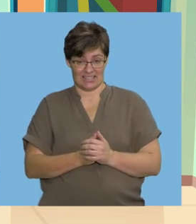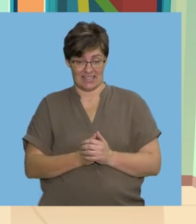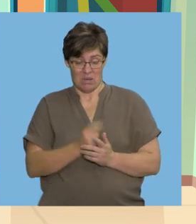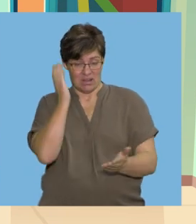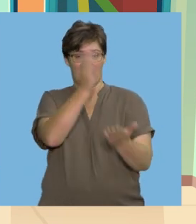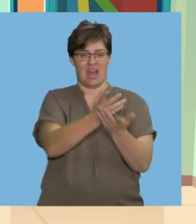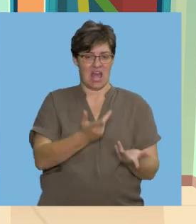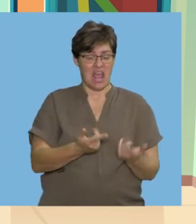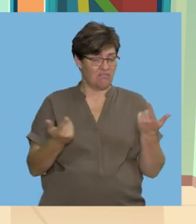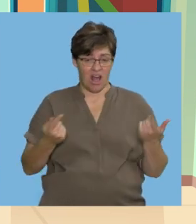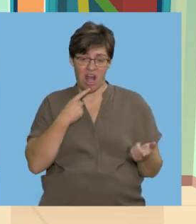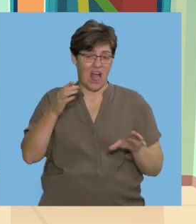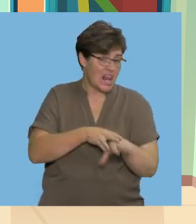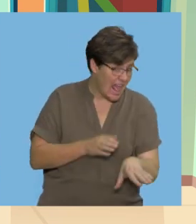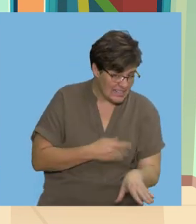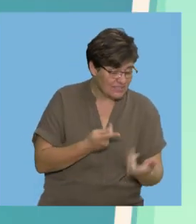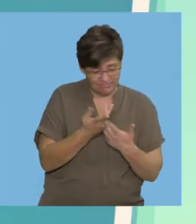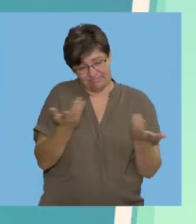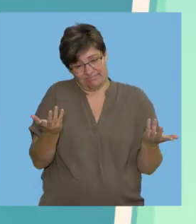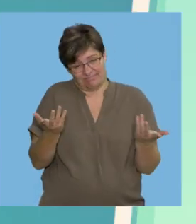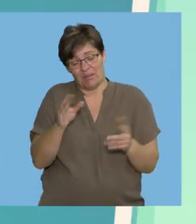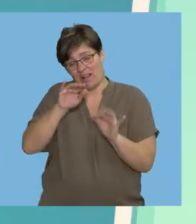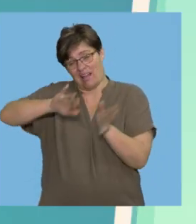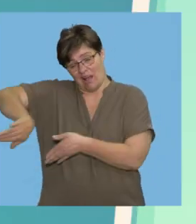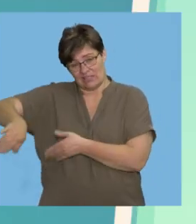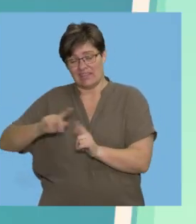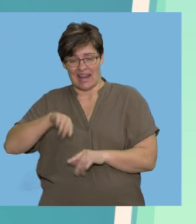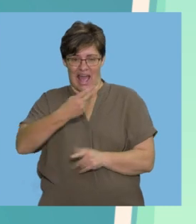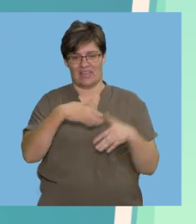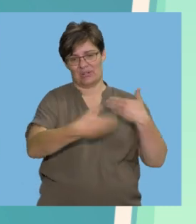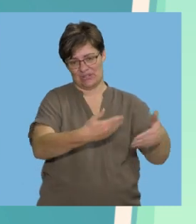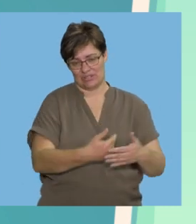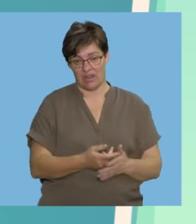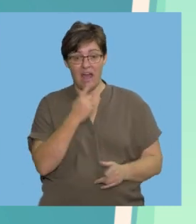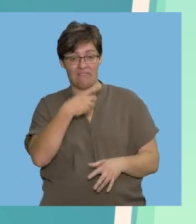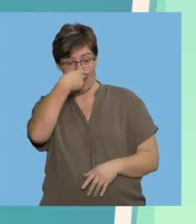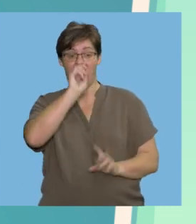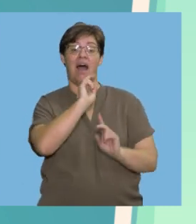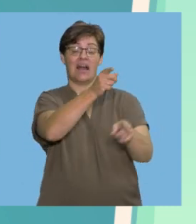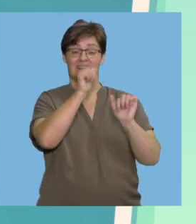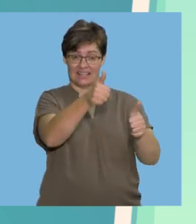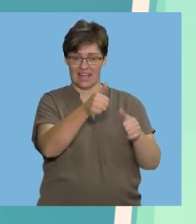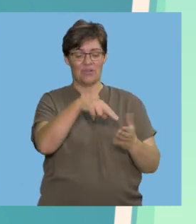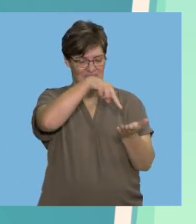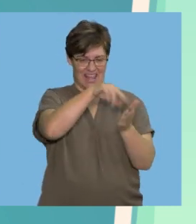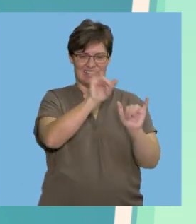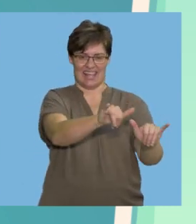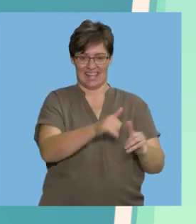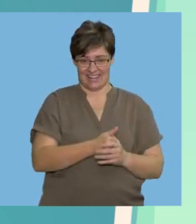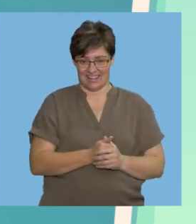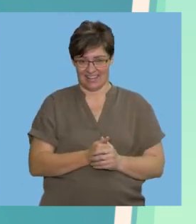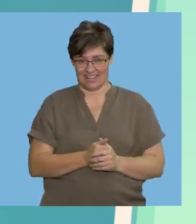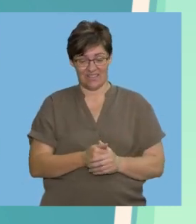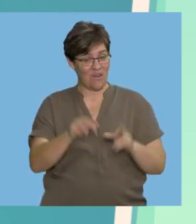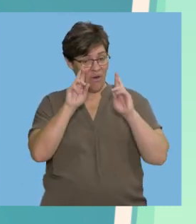and phrase straight away Then you are out of the game And you will have to sit down If you answer correctly You